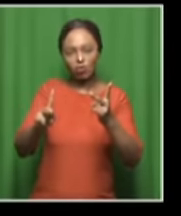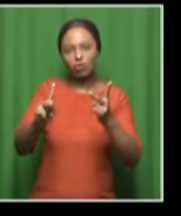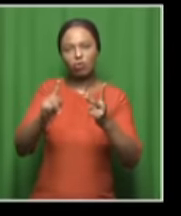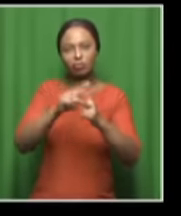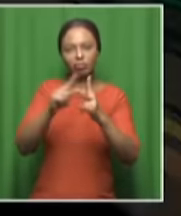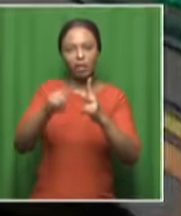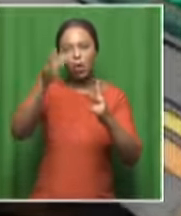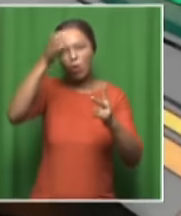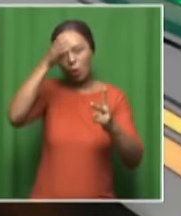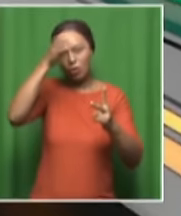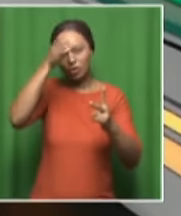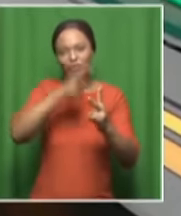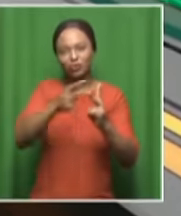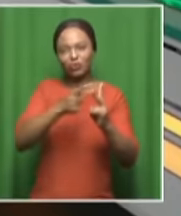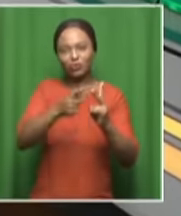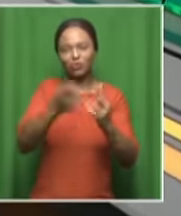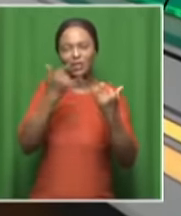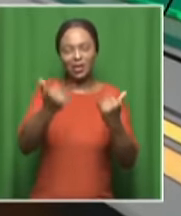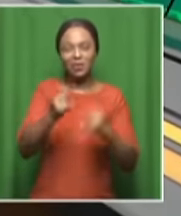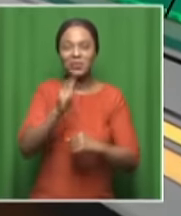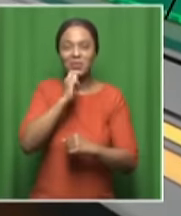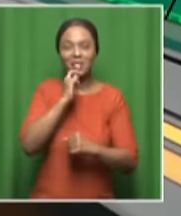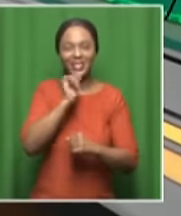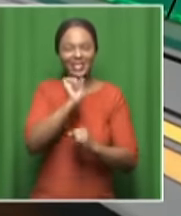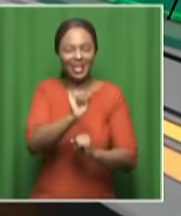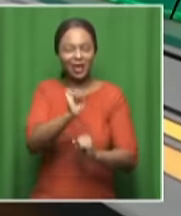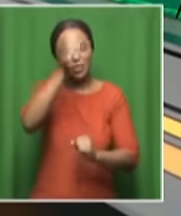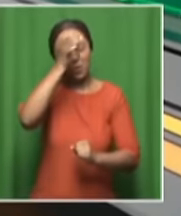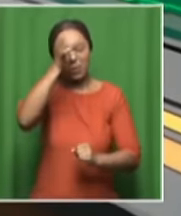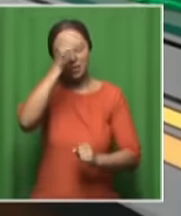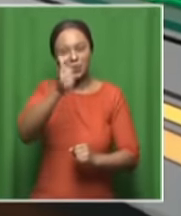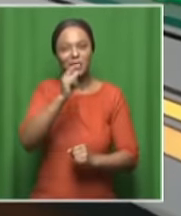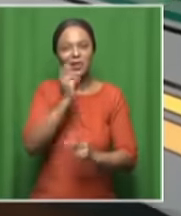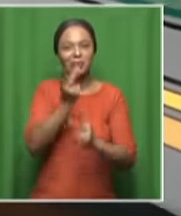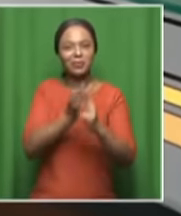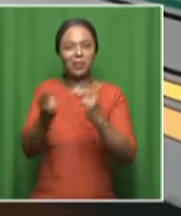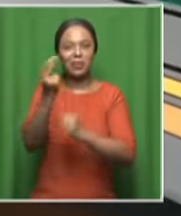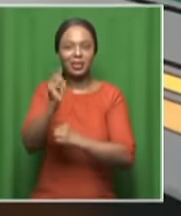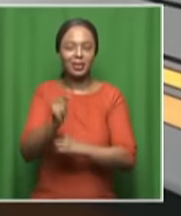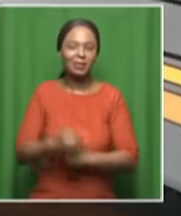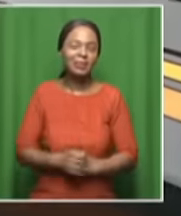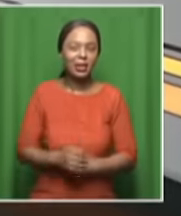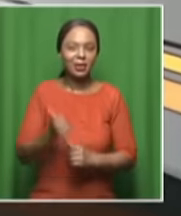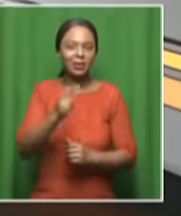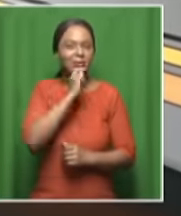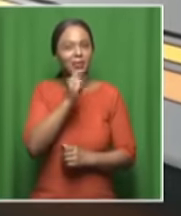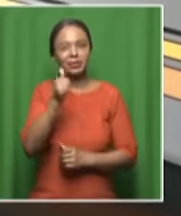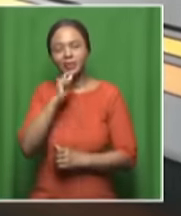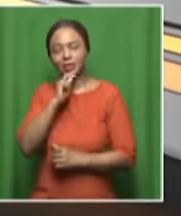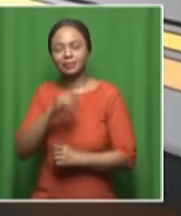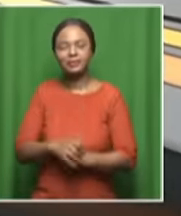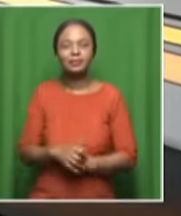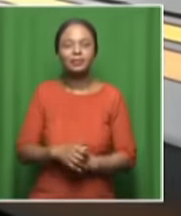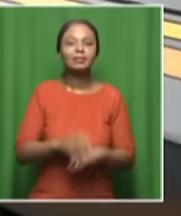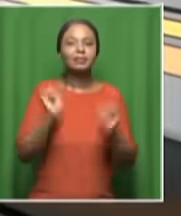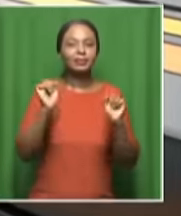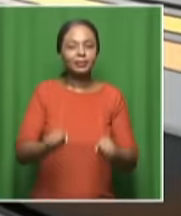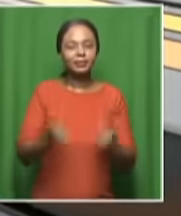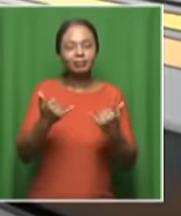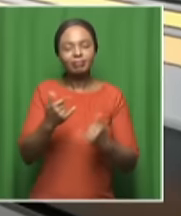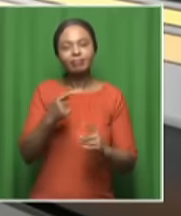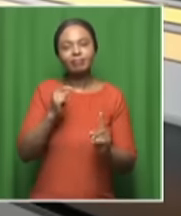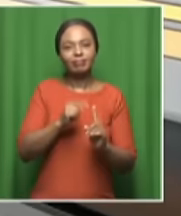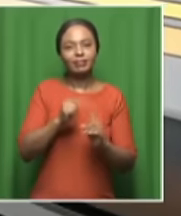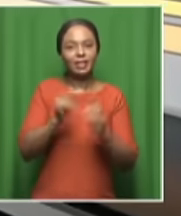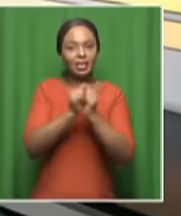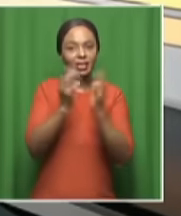of the coaches. Good morning, Coach Luludu. Good morning, Coach Khan. How are you doing? Very well, thanks. Thanks for having us. Absolute pleasure. Coach Luludu, let me start with